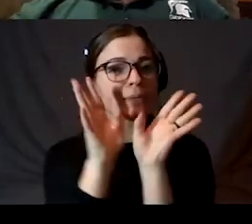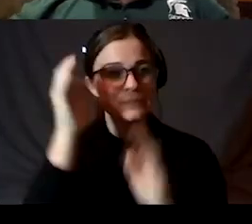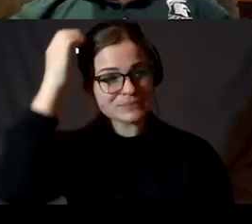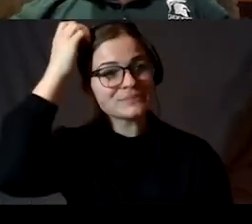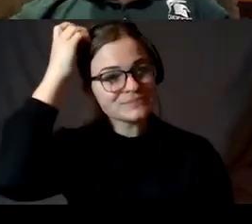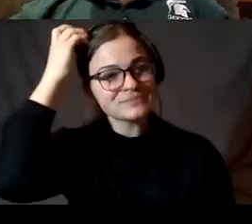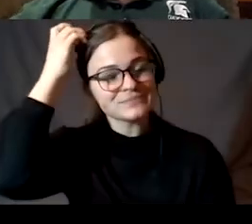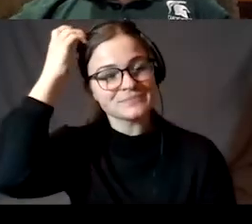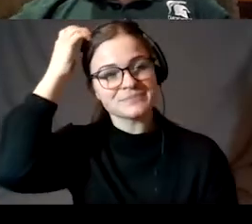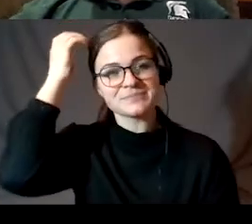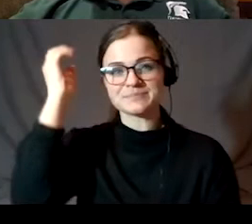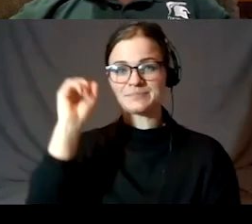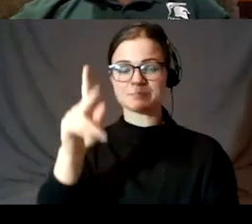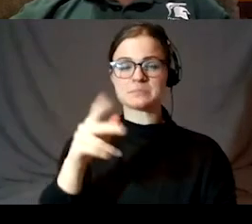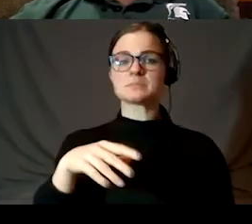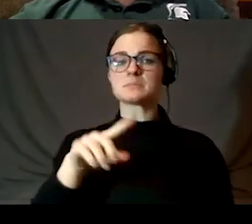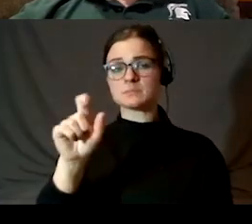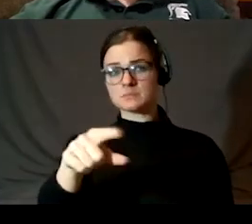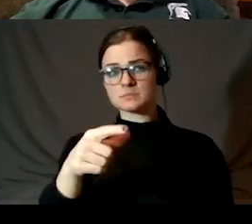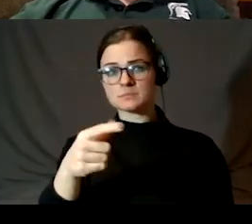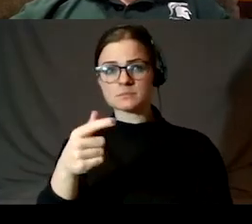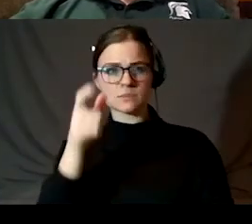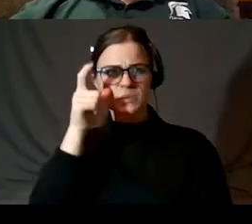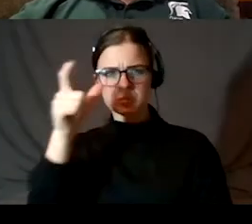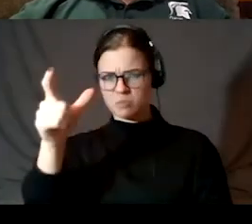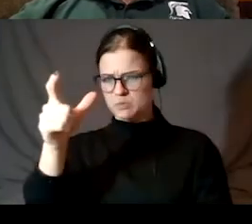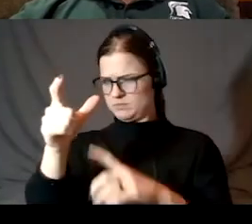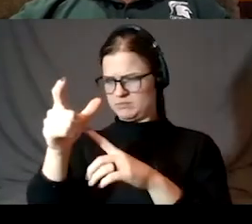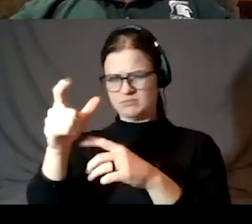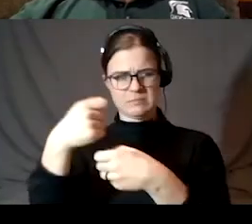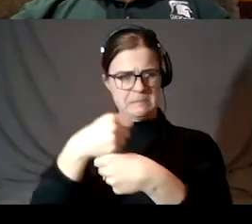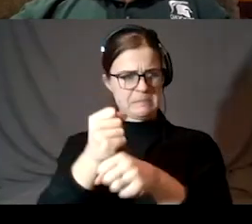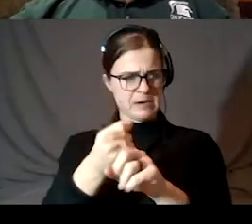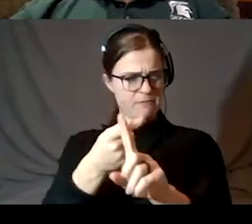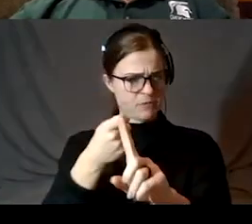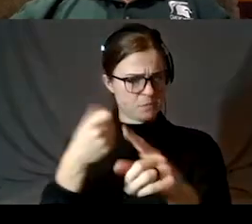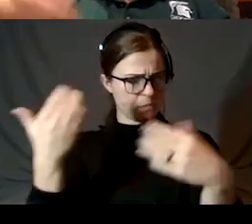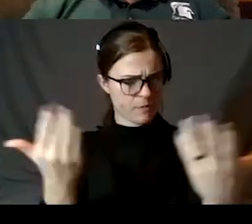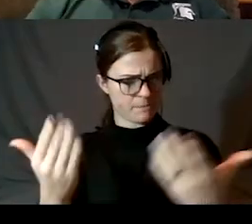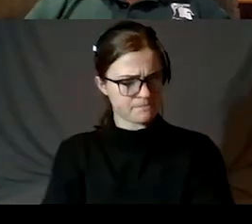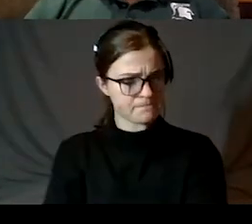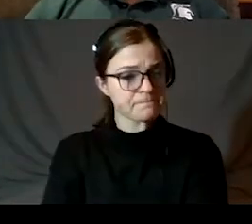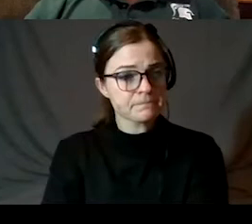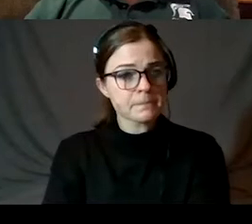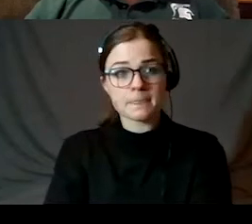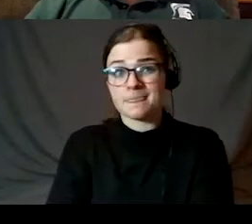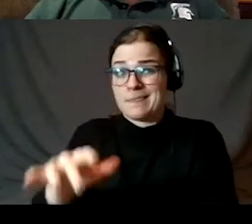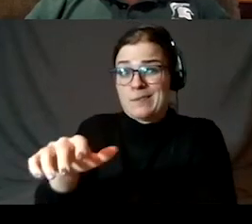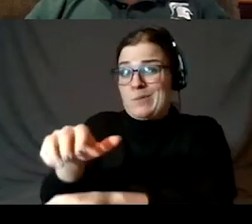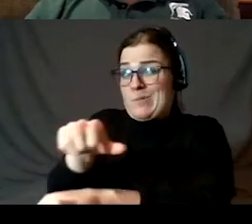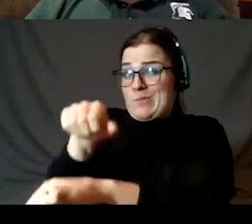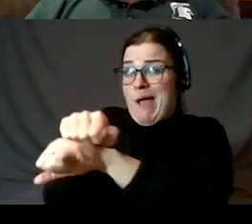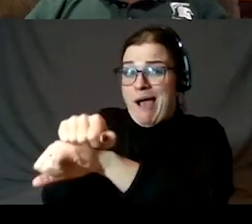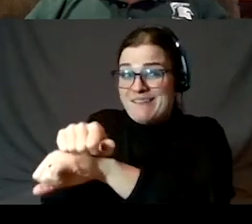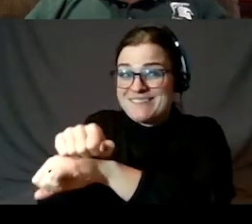Okay. Uh, what is the moon mostly made of? Well, um, other than rock, I mean, the